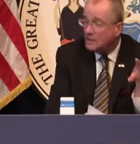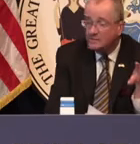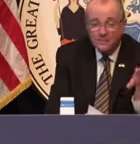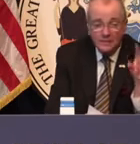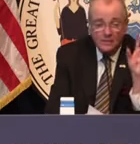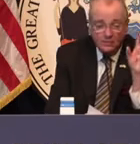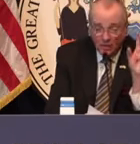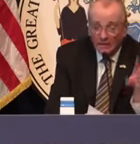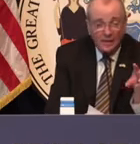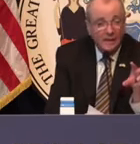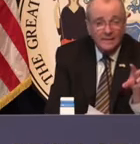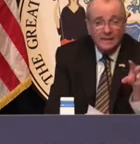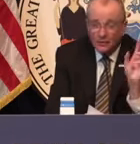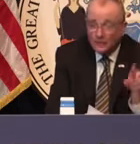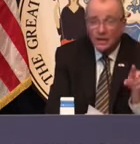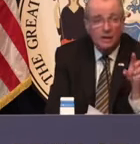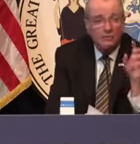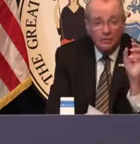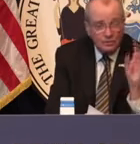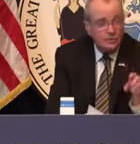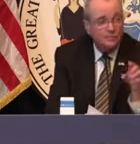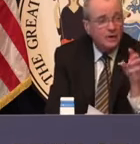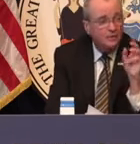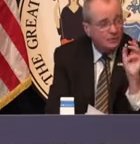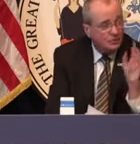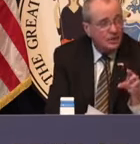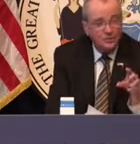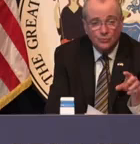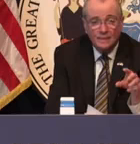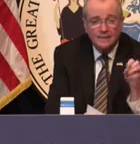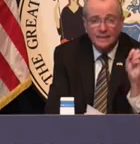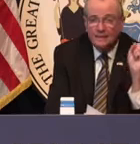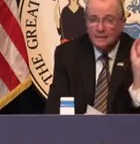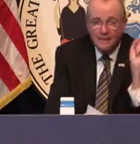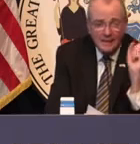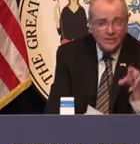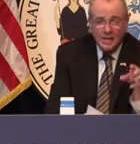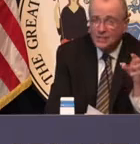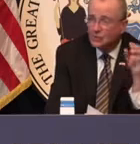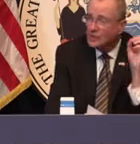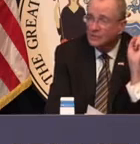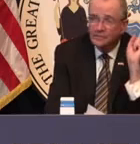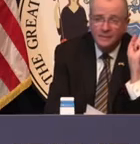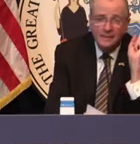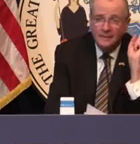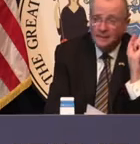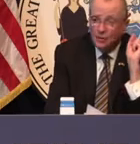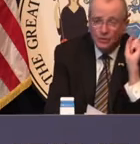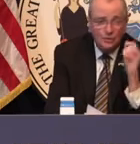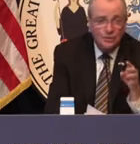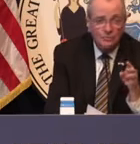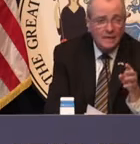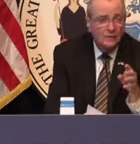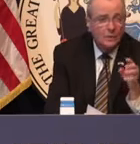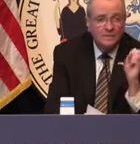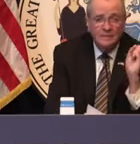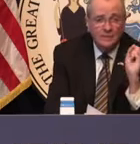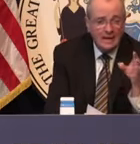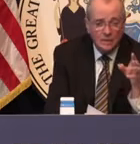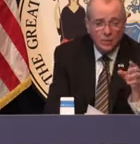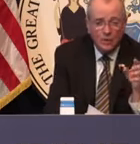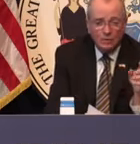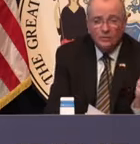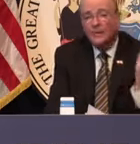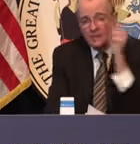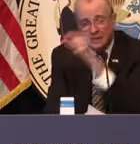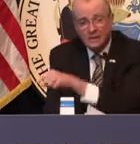priority, frontline healthcare, first responders, essential retail, NJ Transit, longshore men and women,